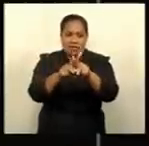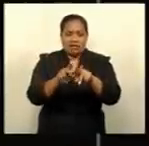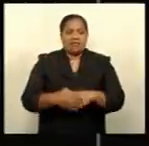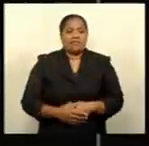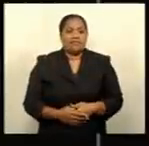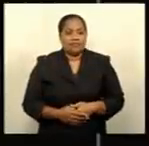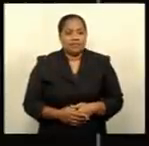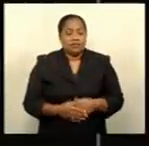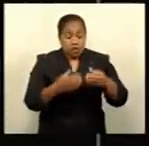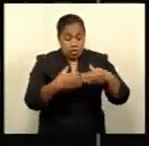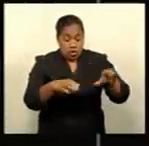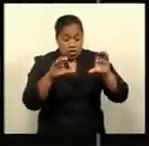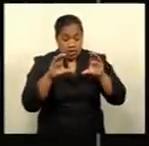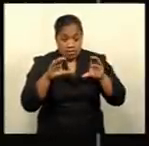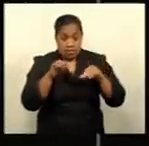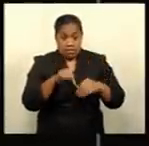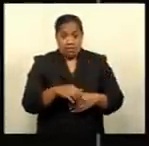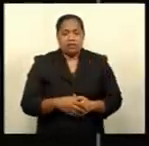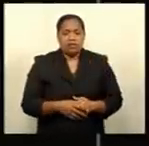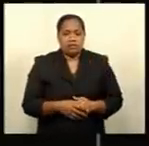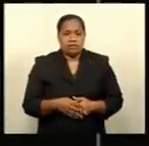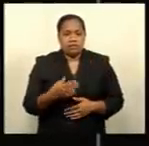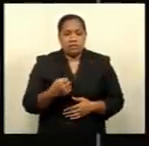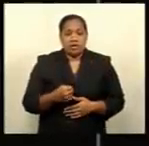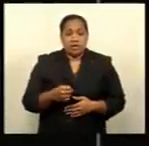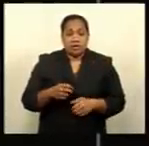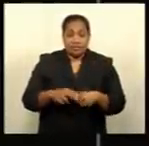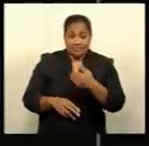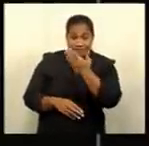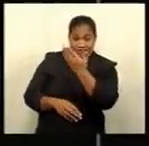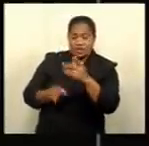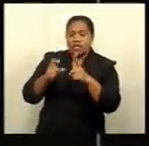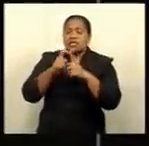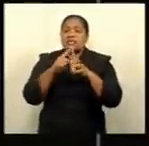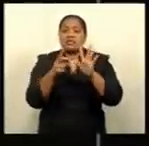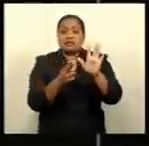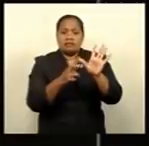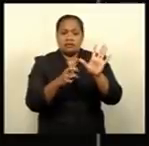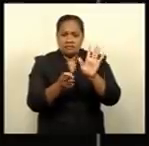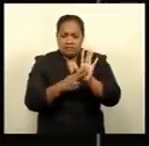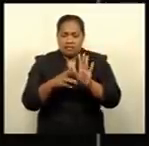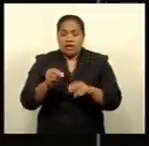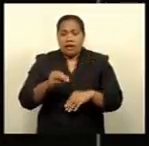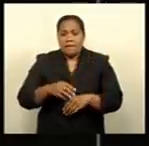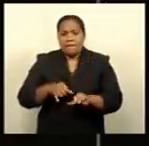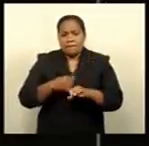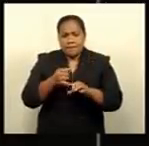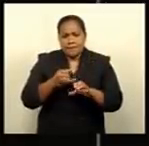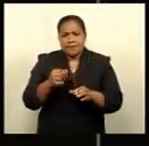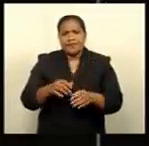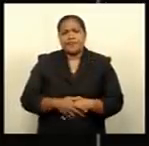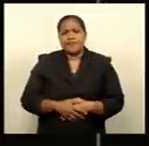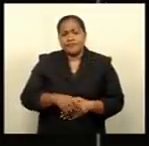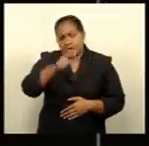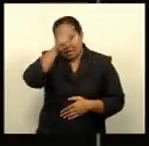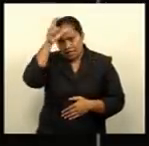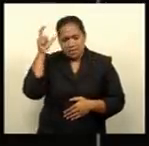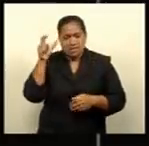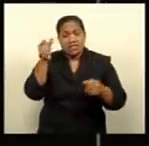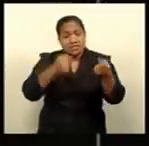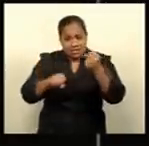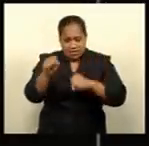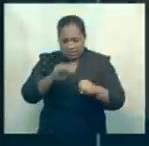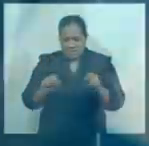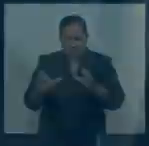Dr. William May, currently dean of the College of Medicine, Nursing and Health Sciences, as deputy vice